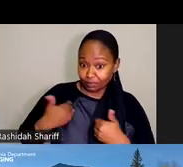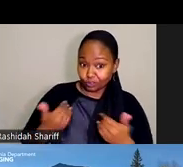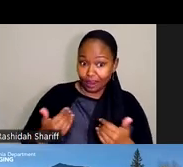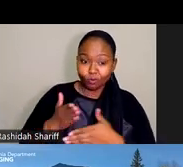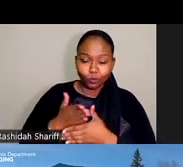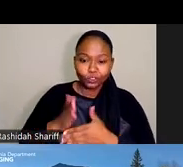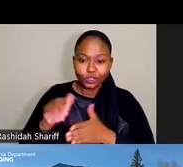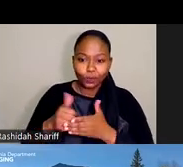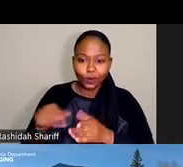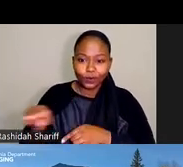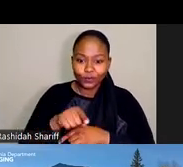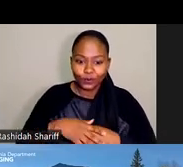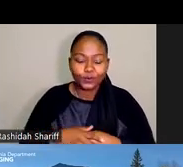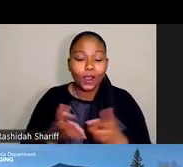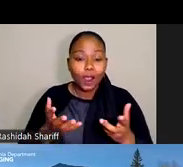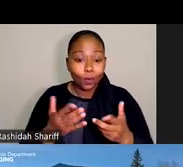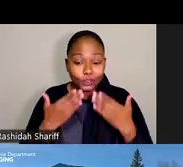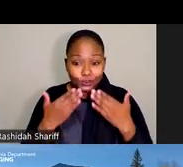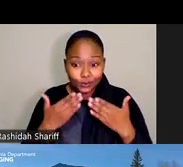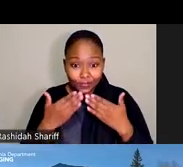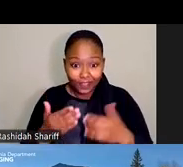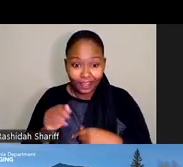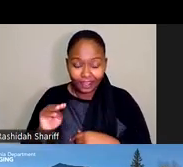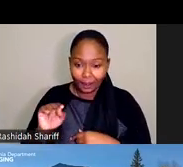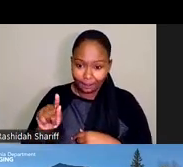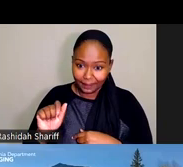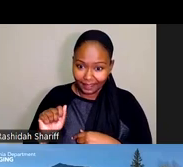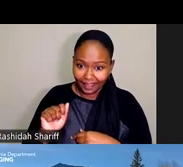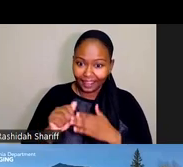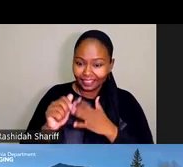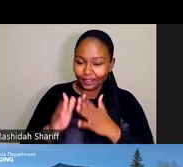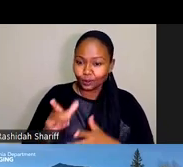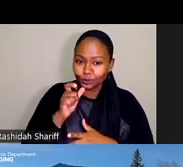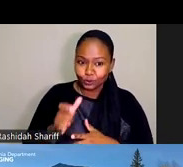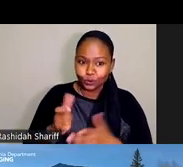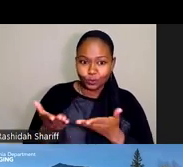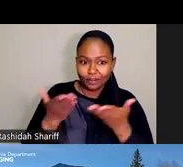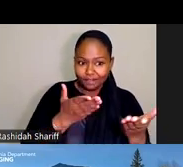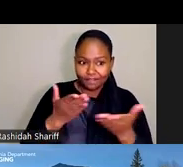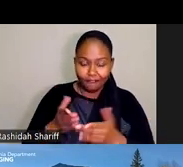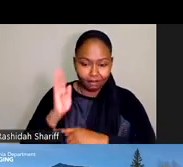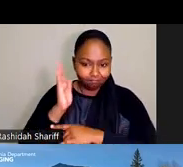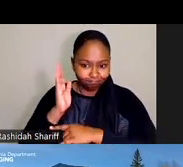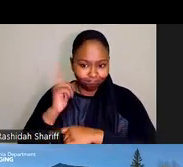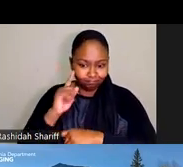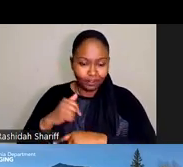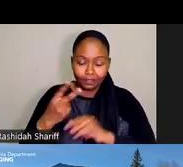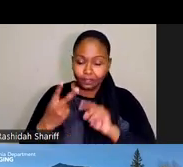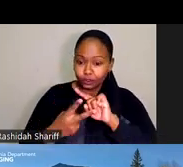you. I also wanted to thank our MPA leaders who provided testimony at the two hearings,